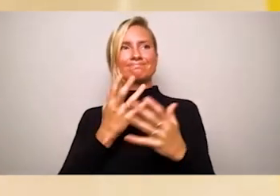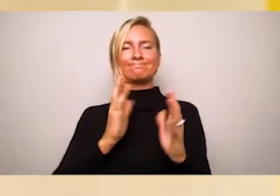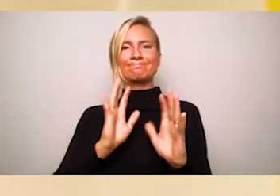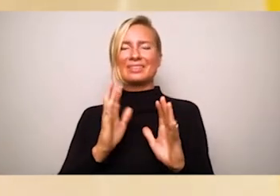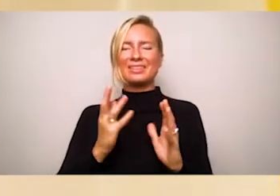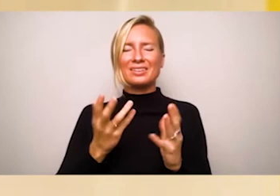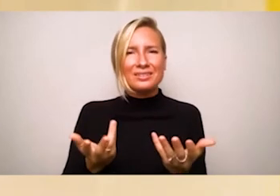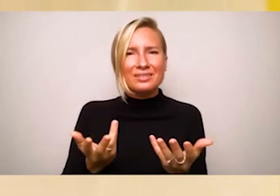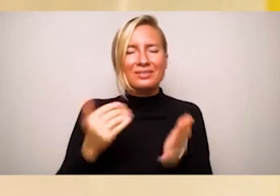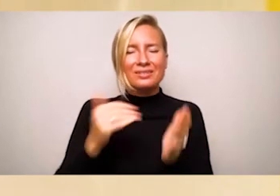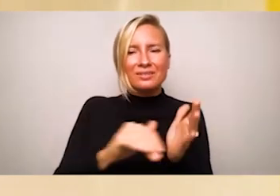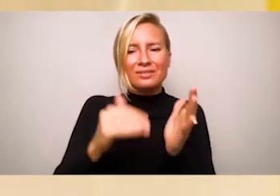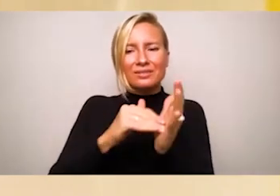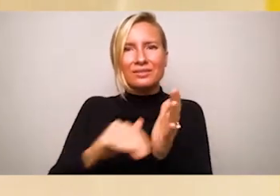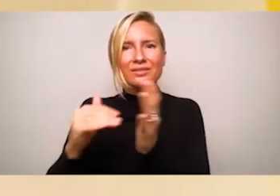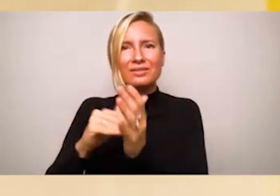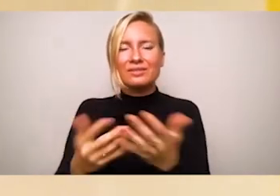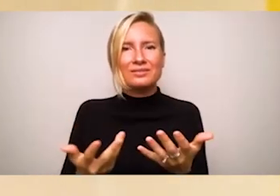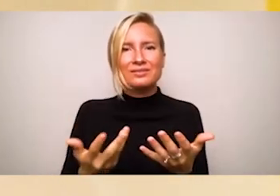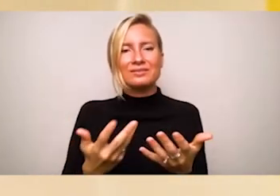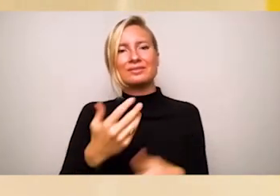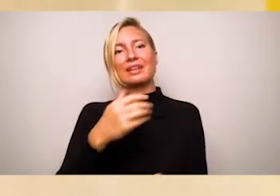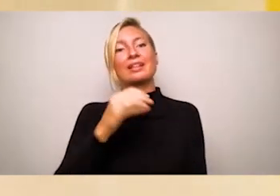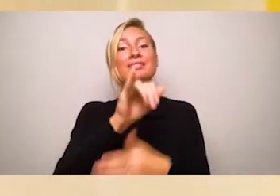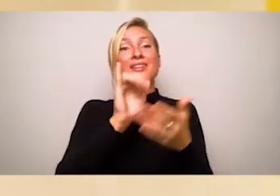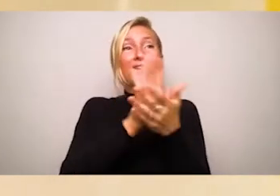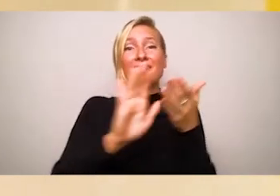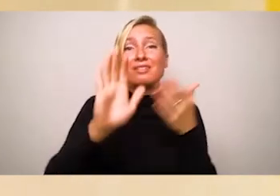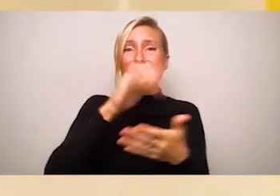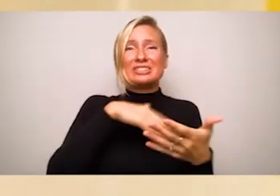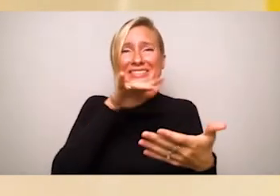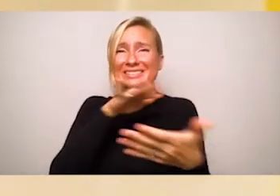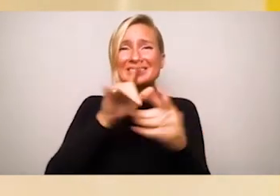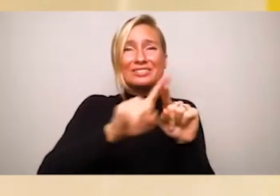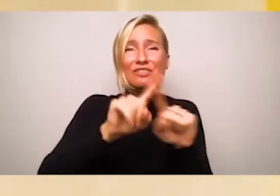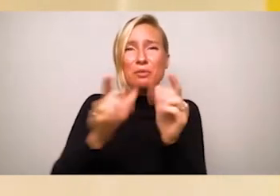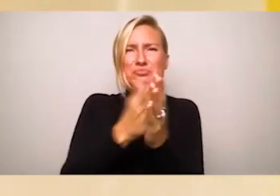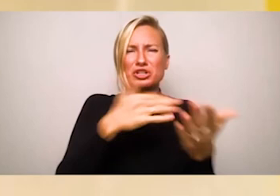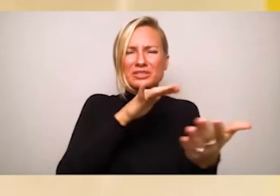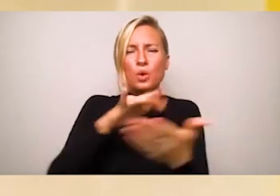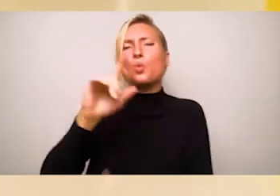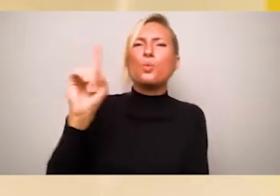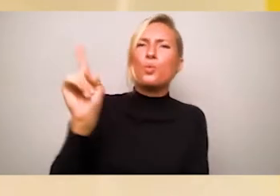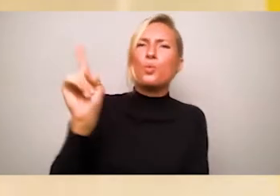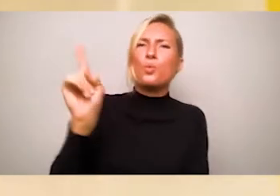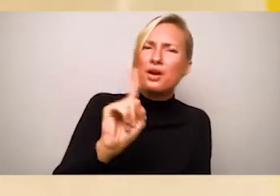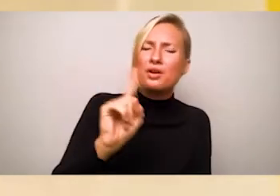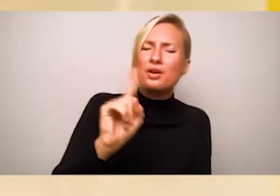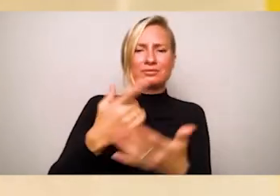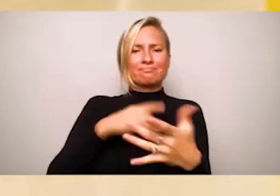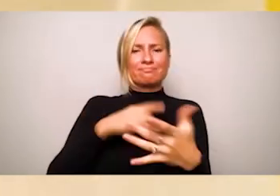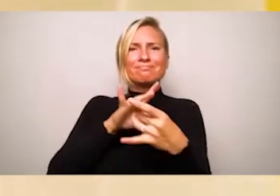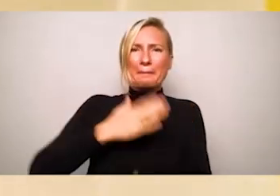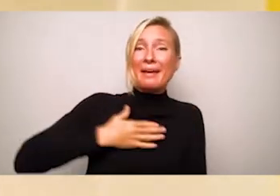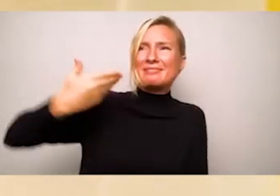determined to find representation in a college text even if I had to write it myself, I framed it as a novel